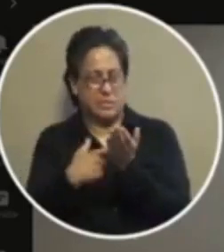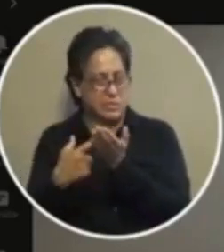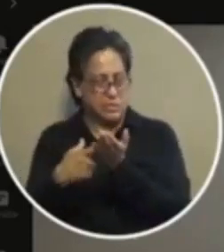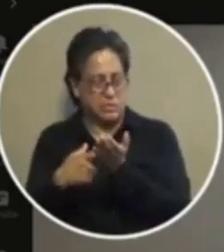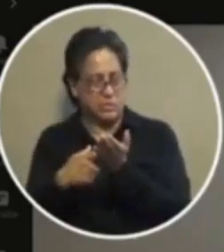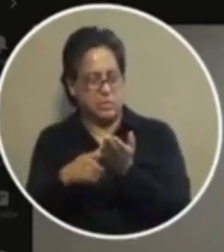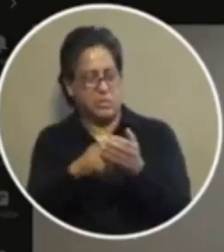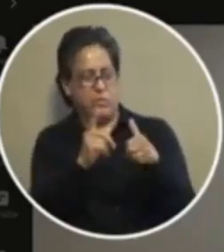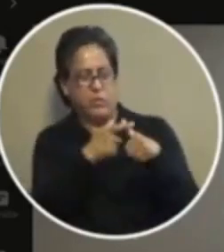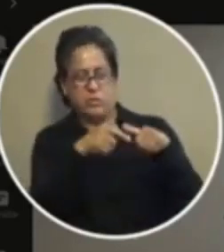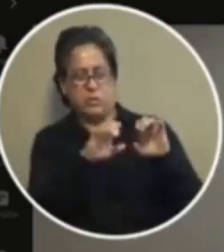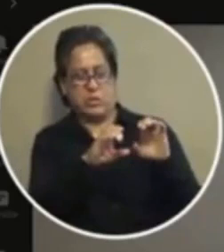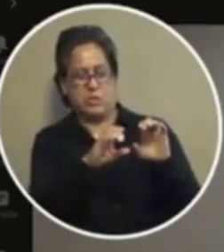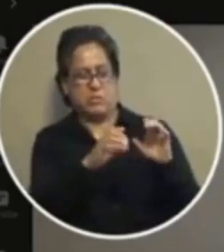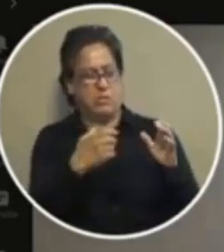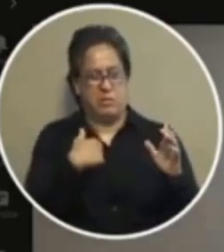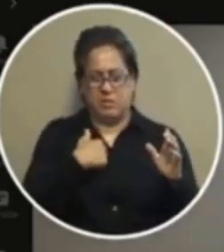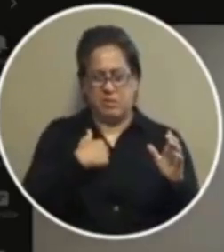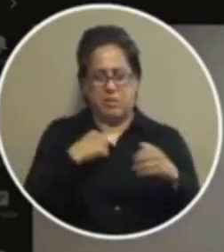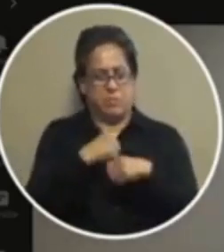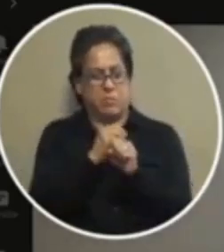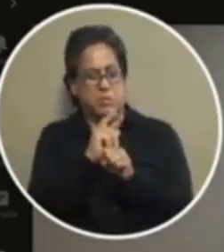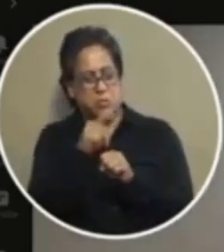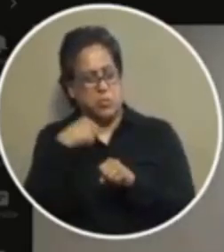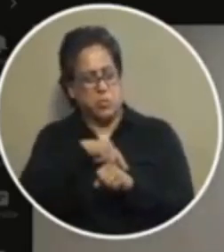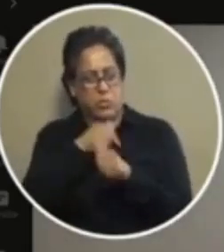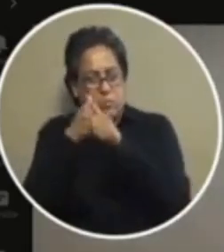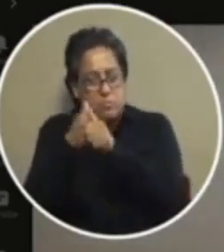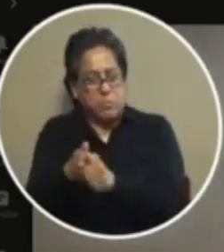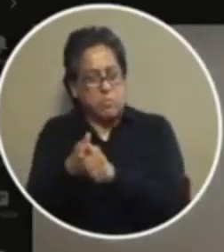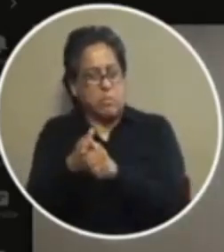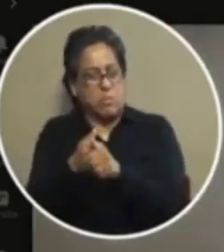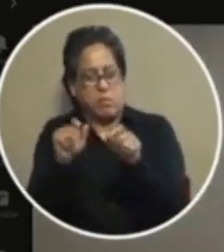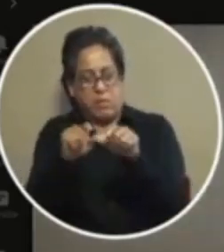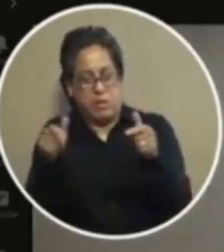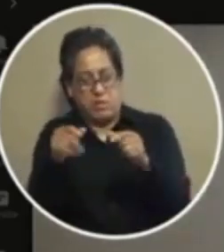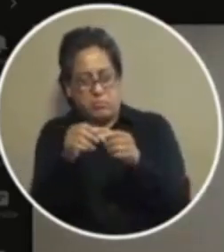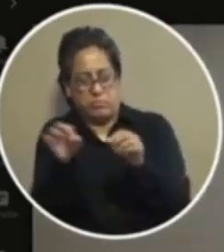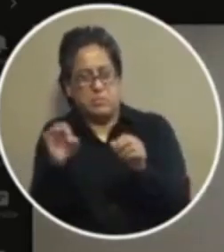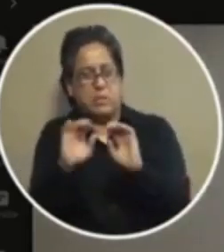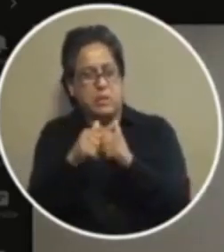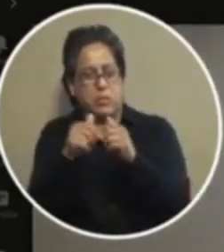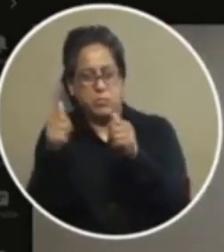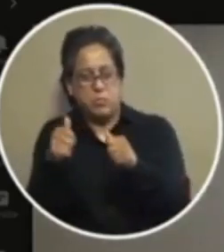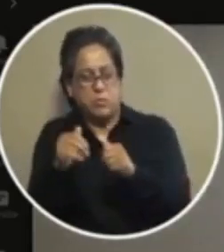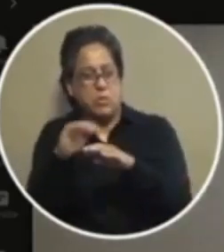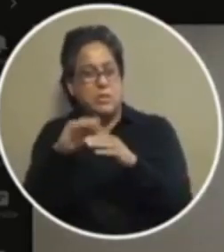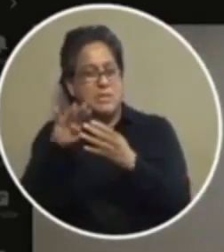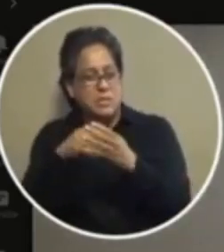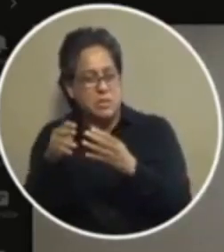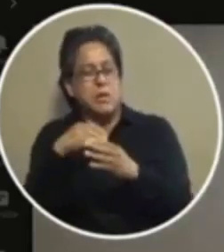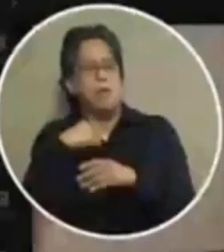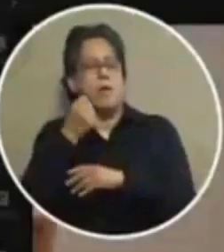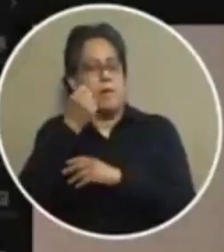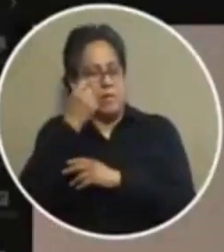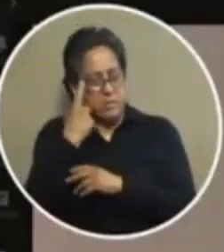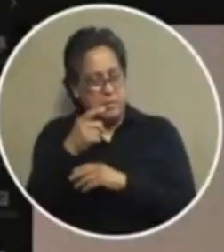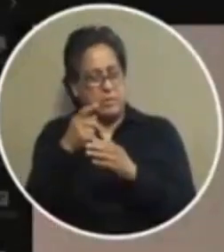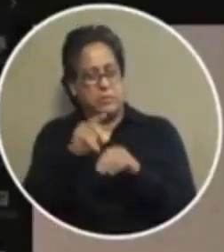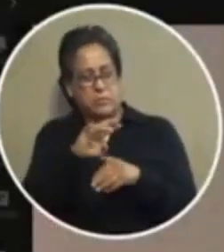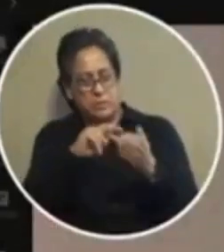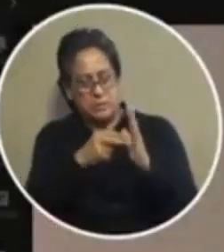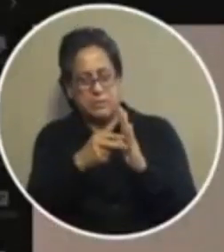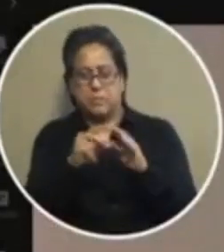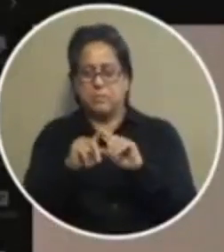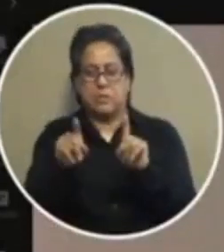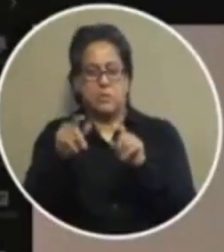concerns with us um making sure that we're adhering to the language and the way this was posted so i get what your intent was but it